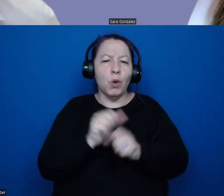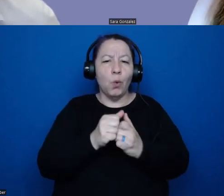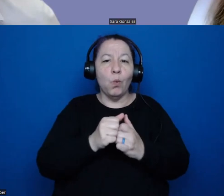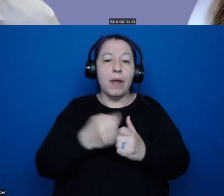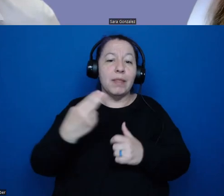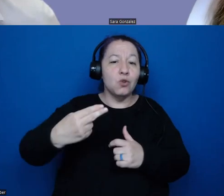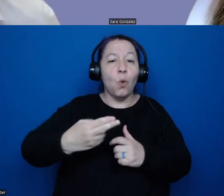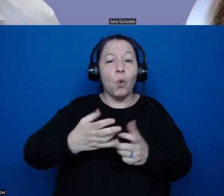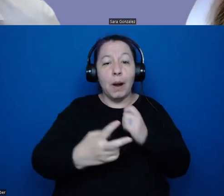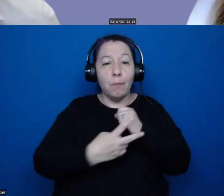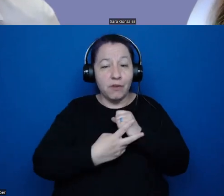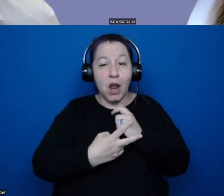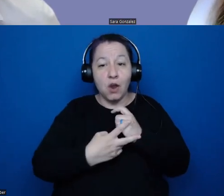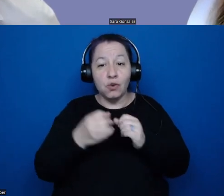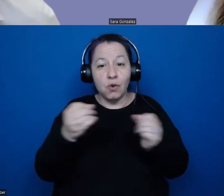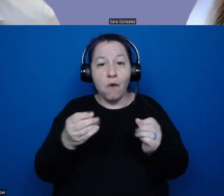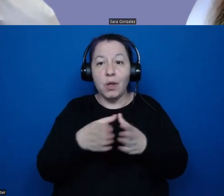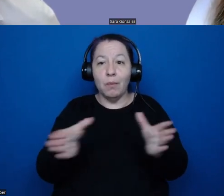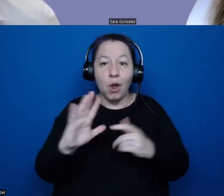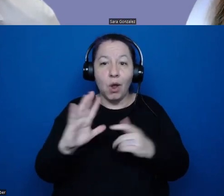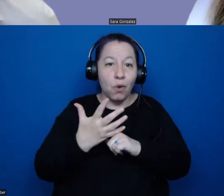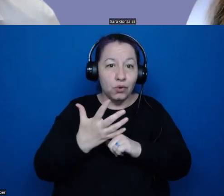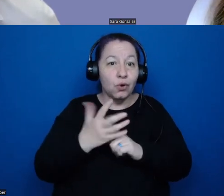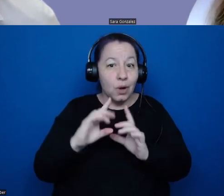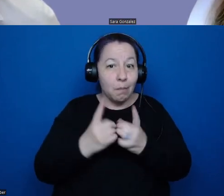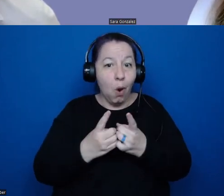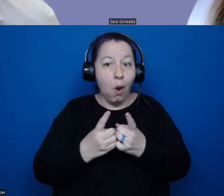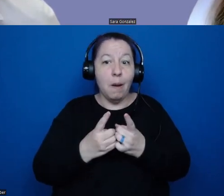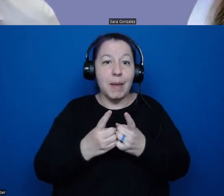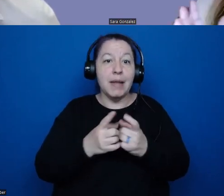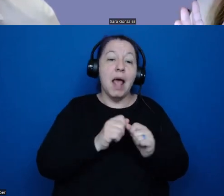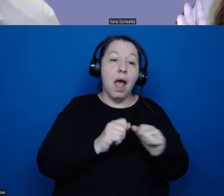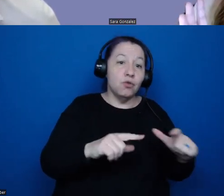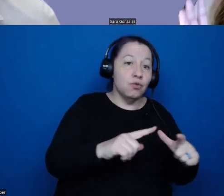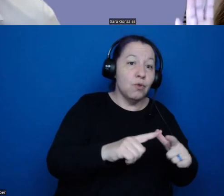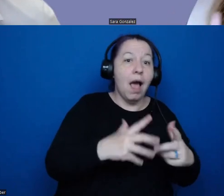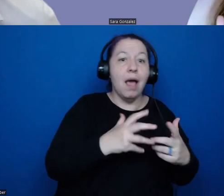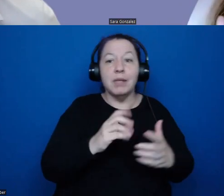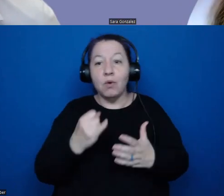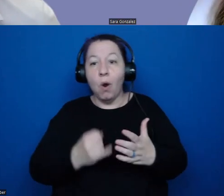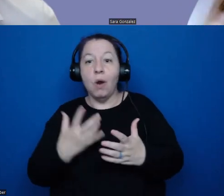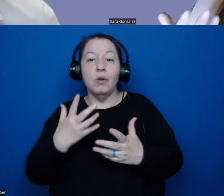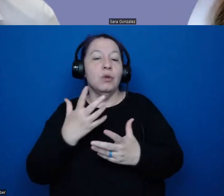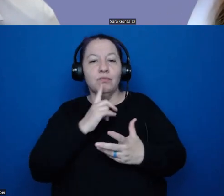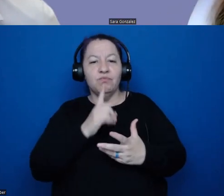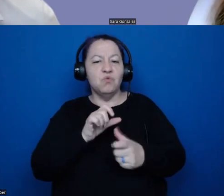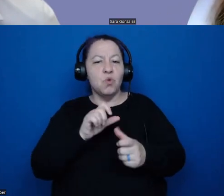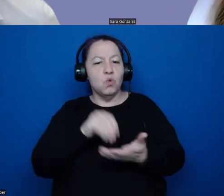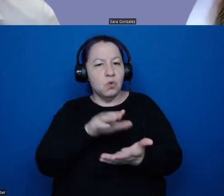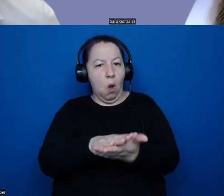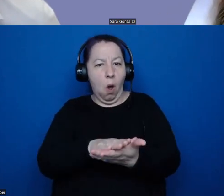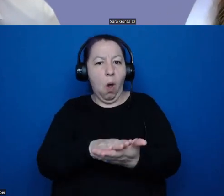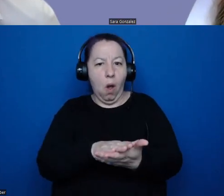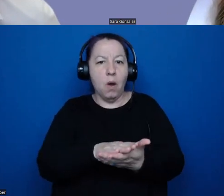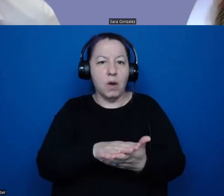culture department, as well as the tribes artists, in order to document and to document ground stone